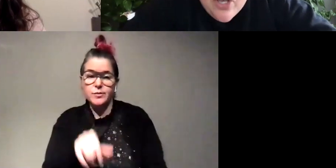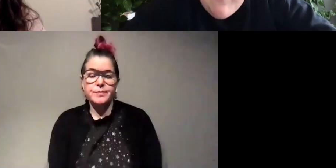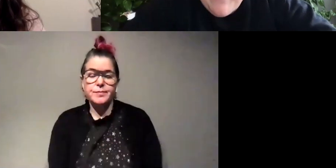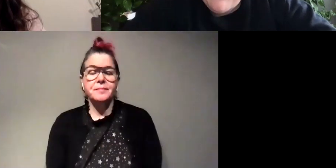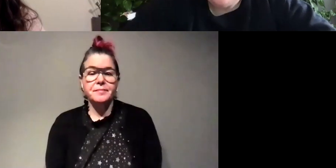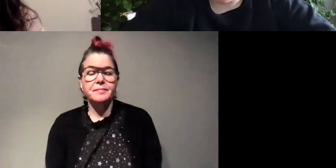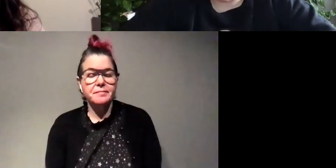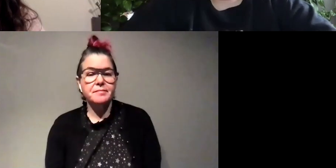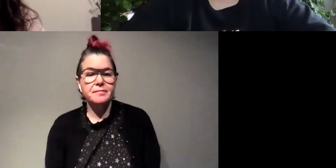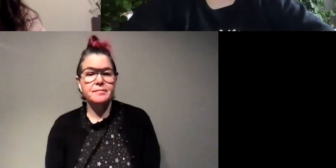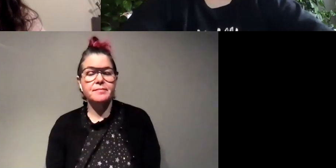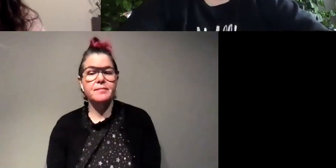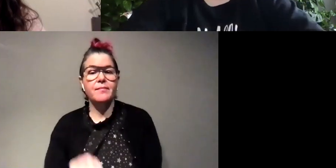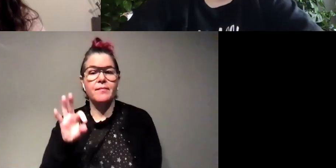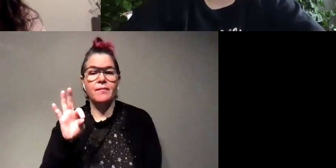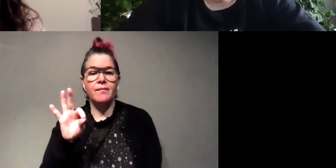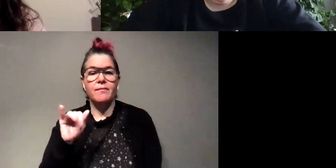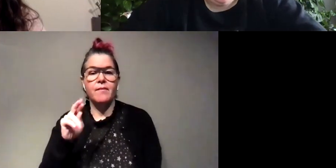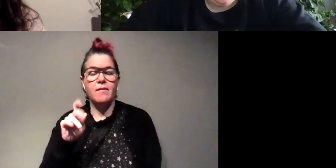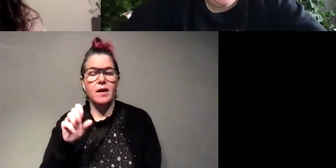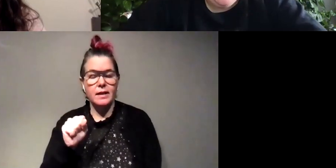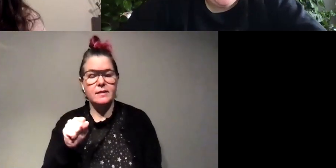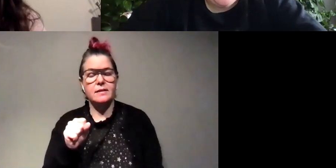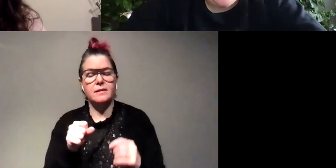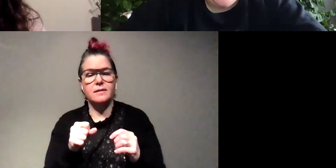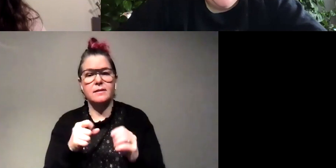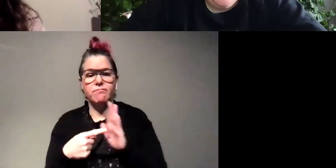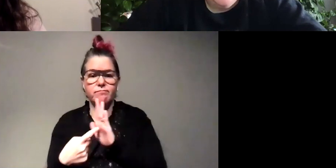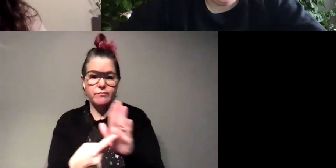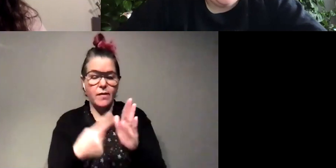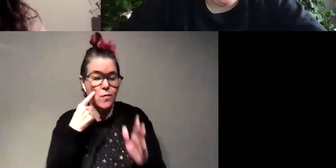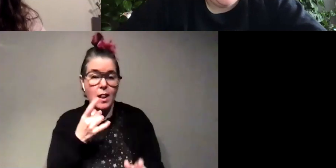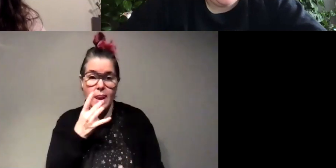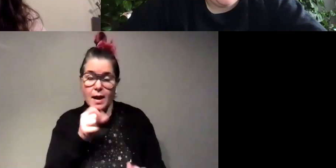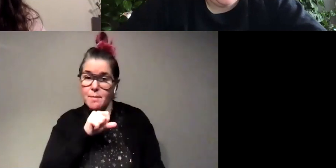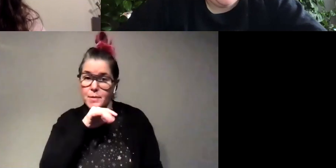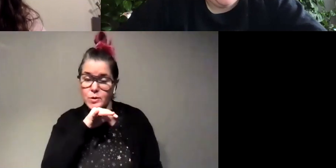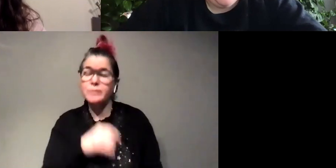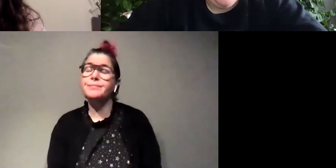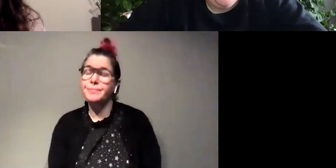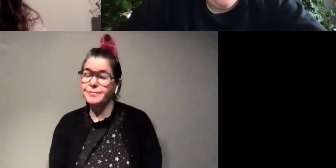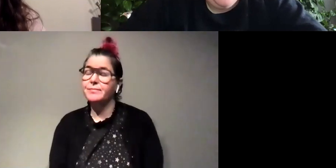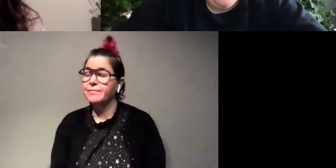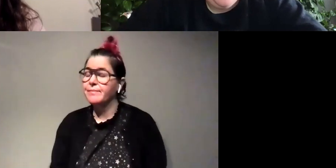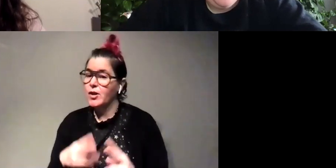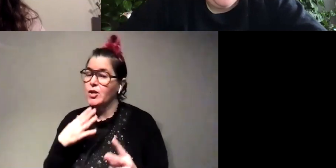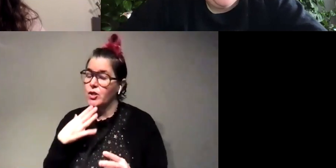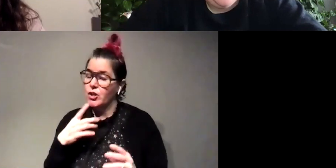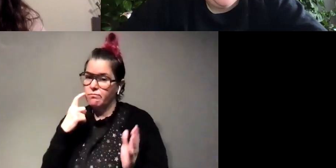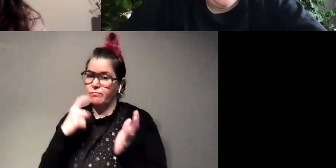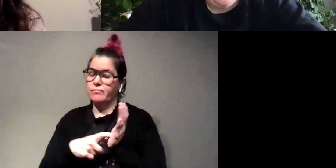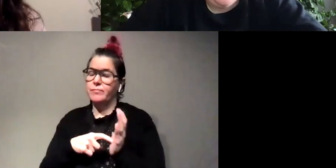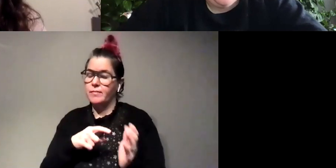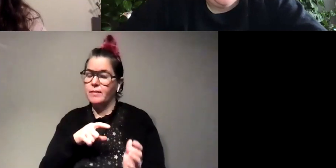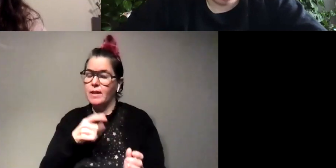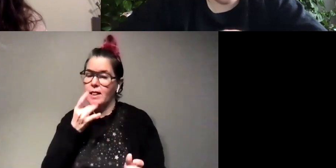could fireflies be an indicator for light pollution yes they're actually a good indicator for light pollution yeah so when we have